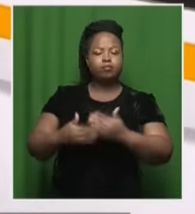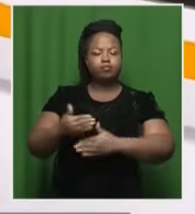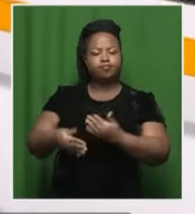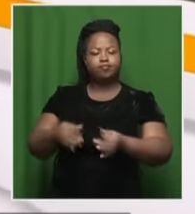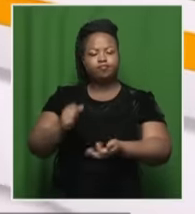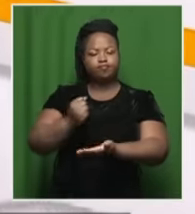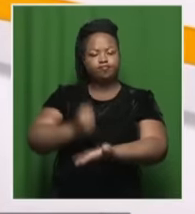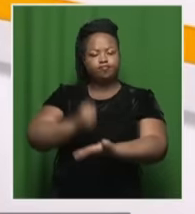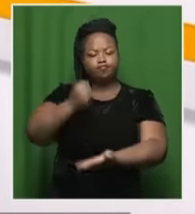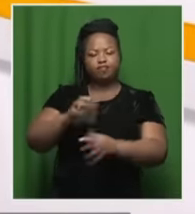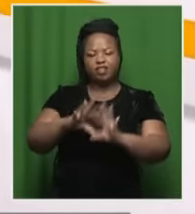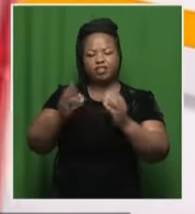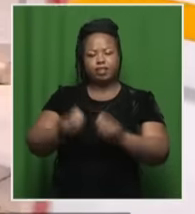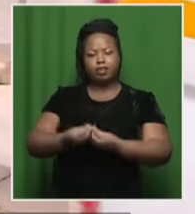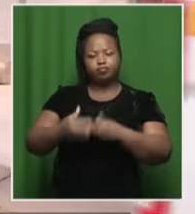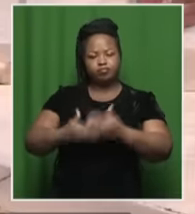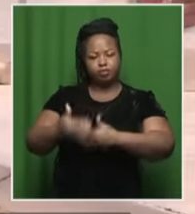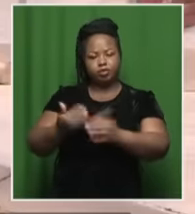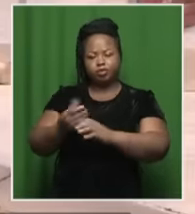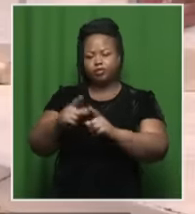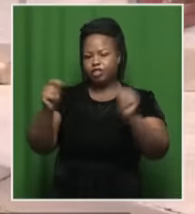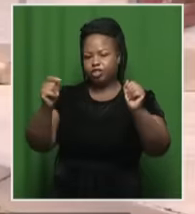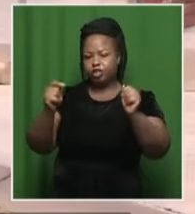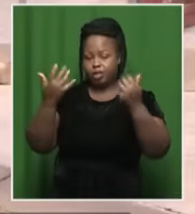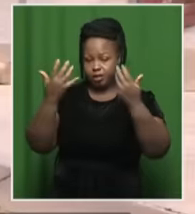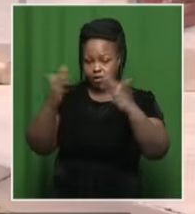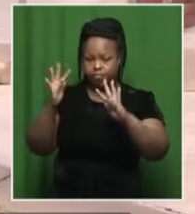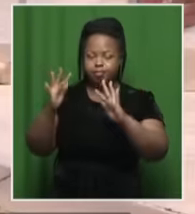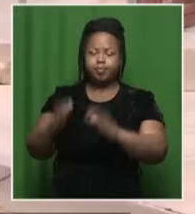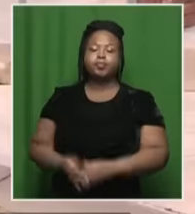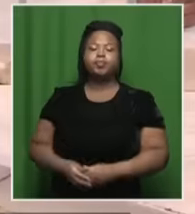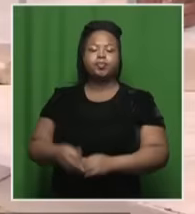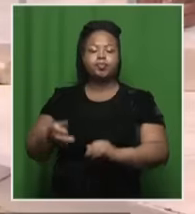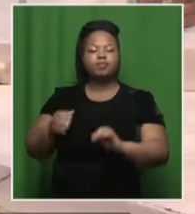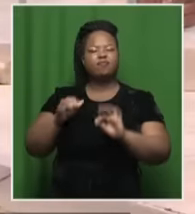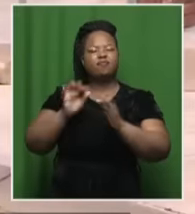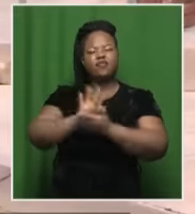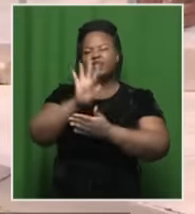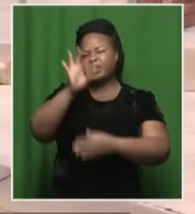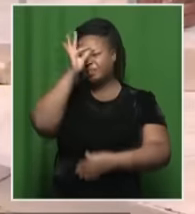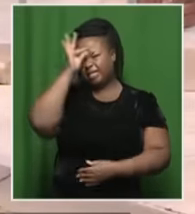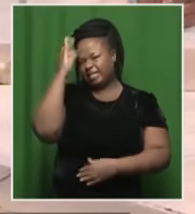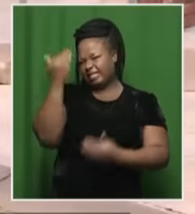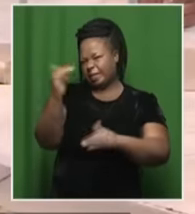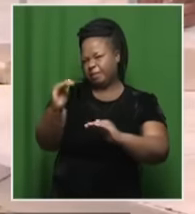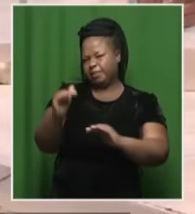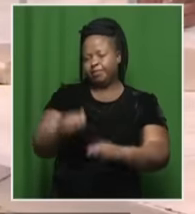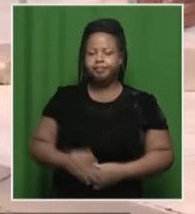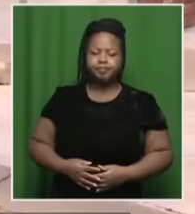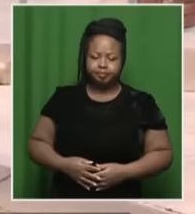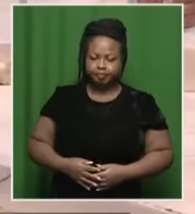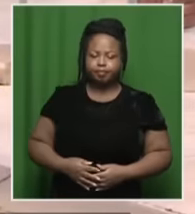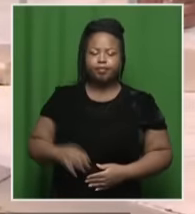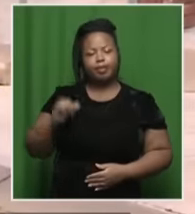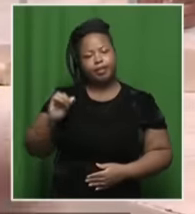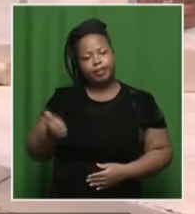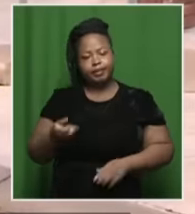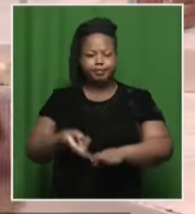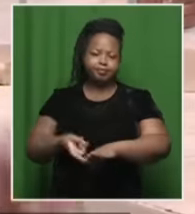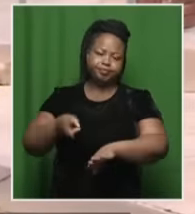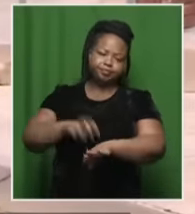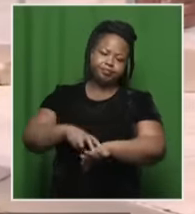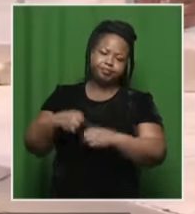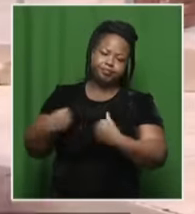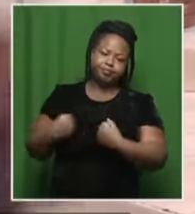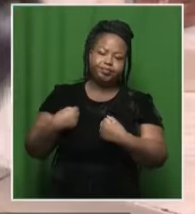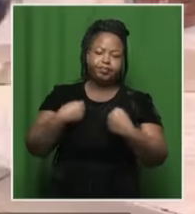at this Littleton Police Station. She then, effectively, after 10-15 minutes being inside this police station, was